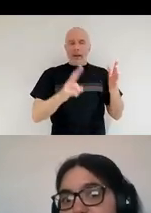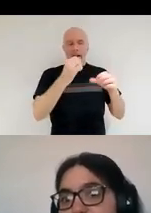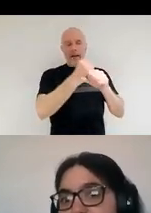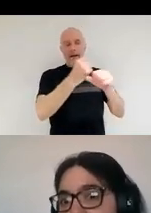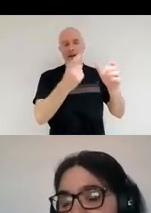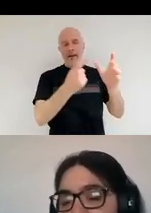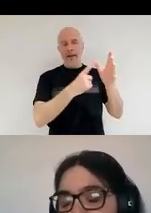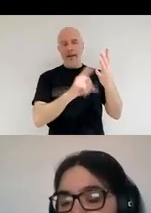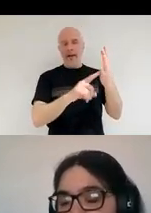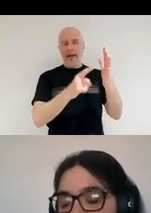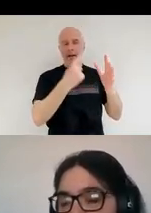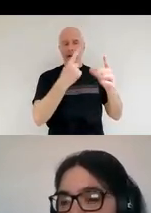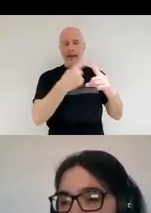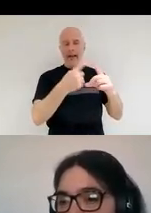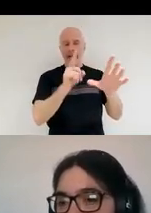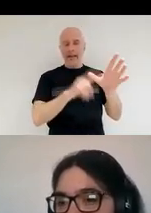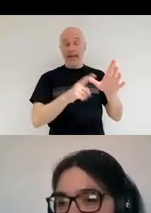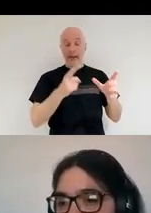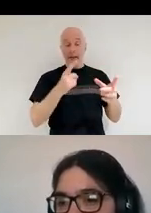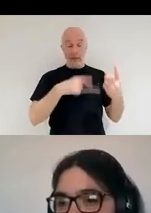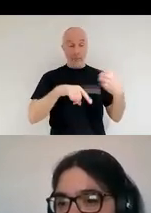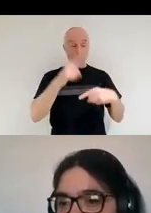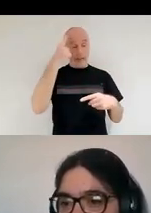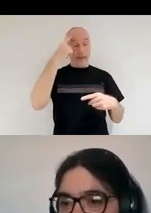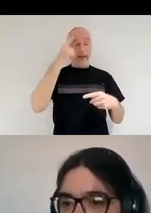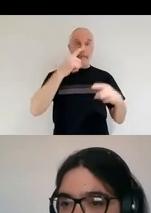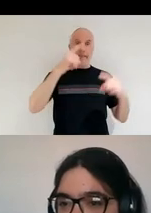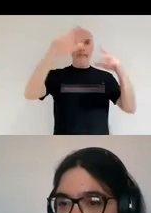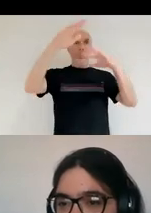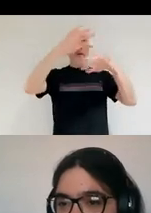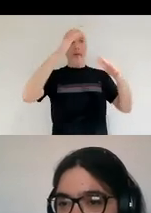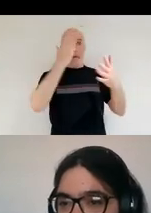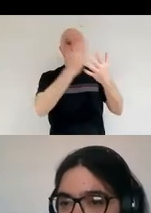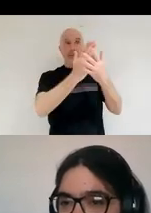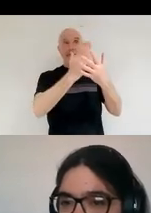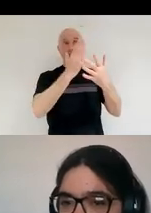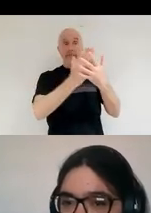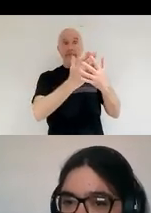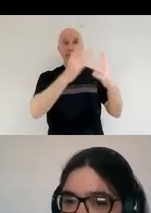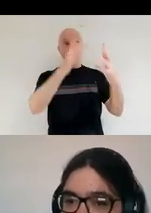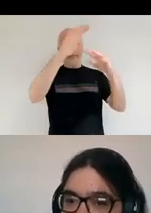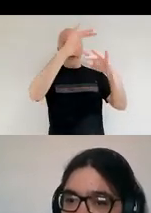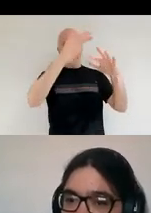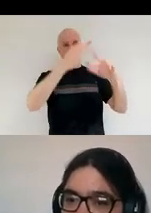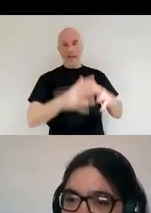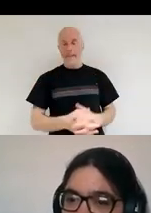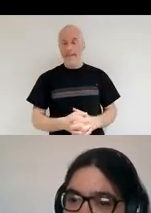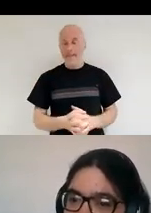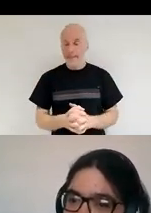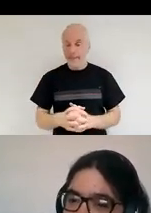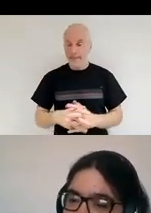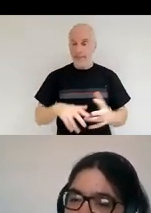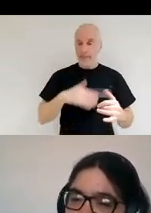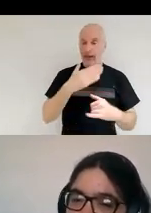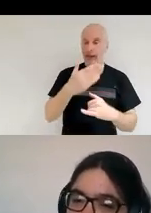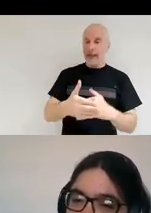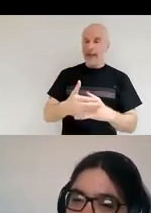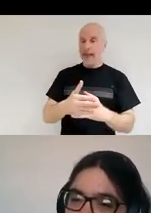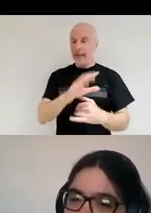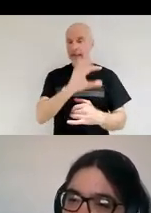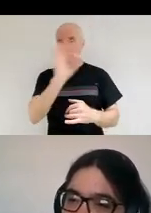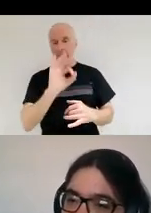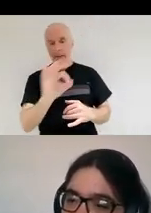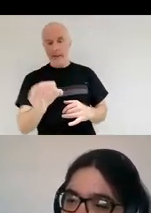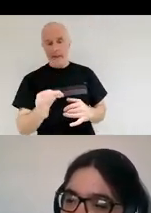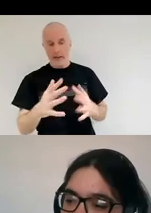universe was, was dusty. Thank you. That's really interesting. Um, I'm going to hand the final question to Will. I am wary of time.